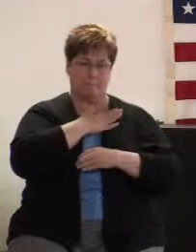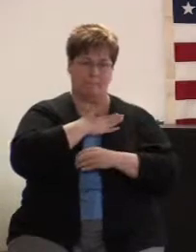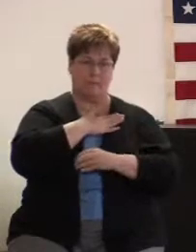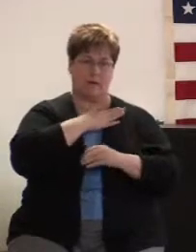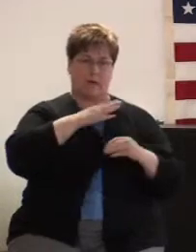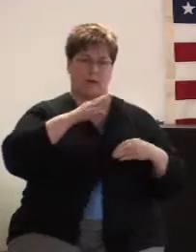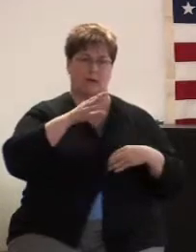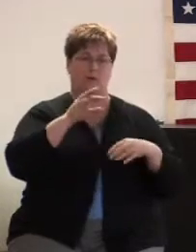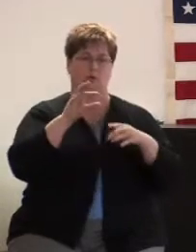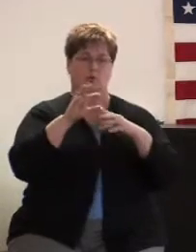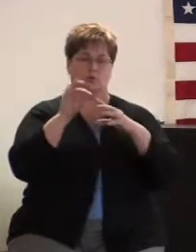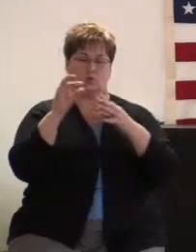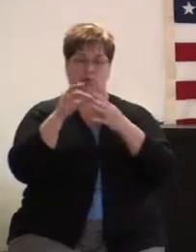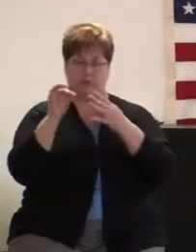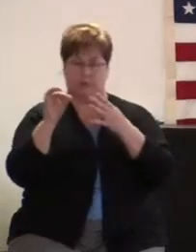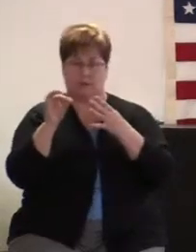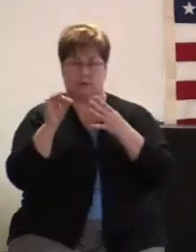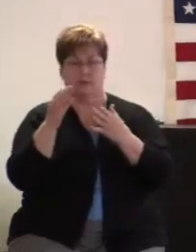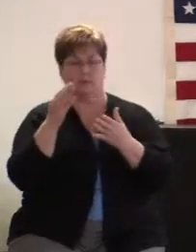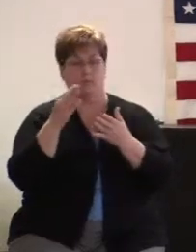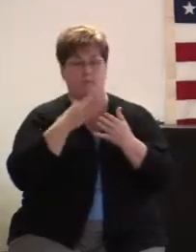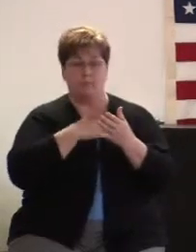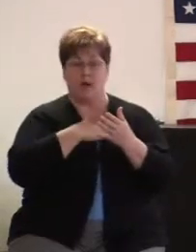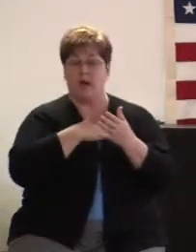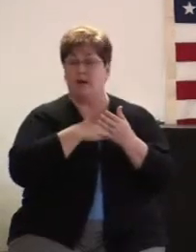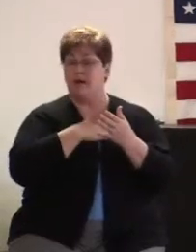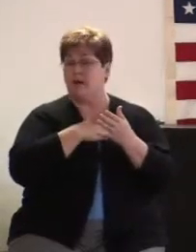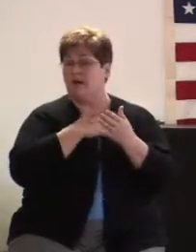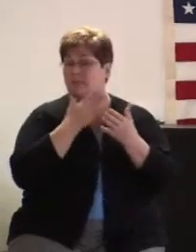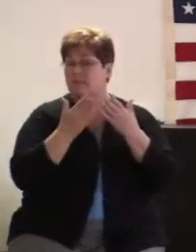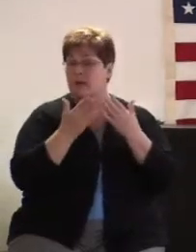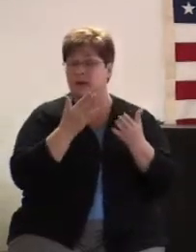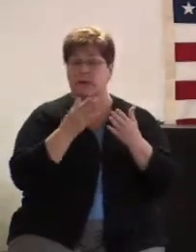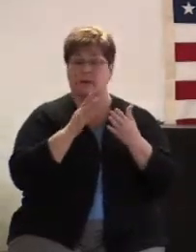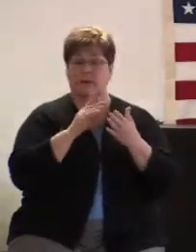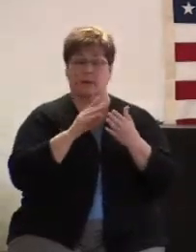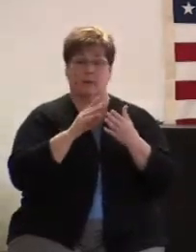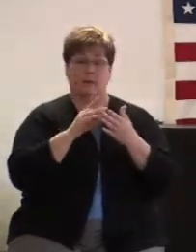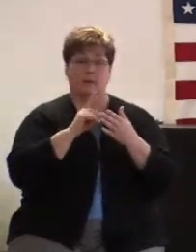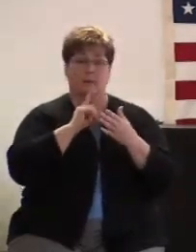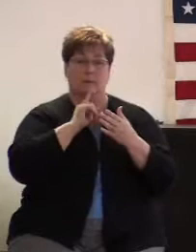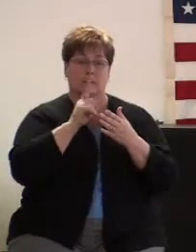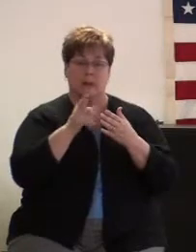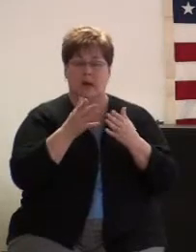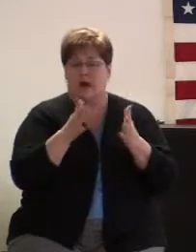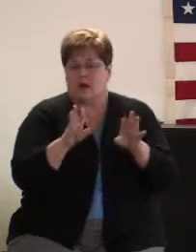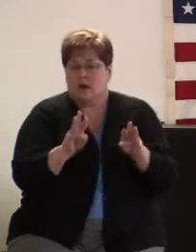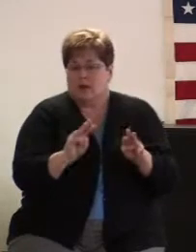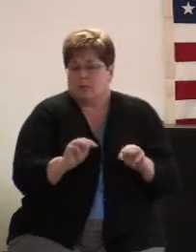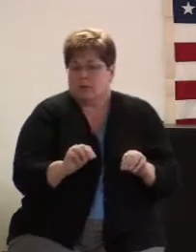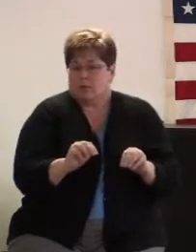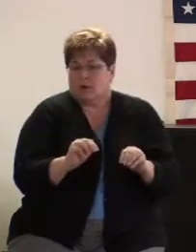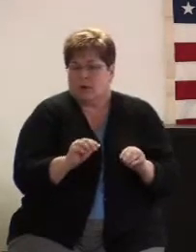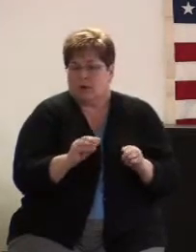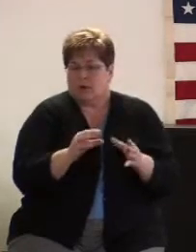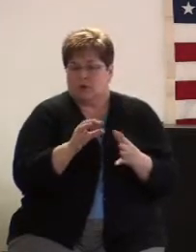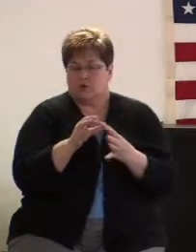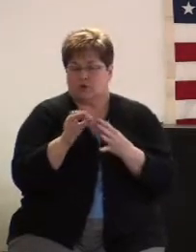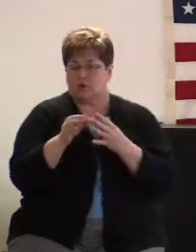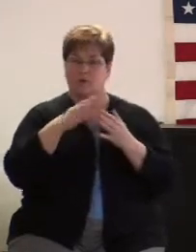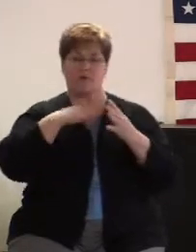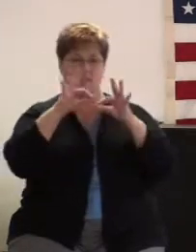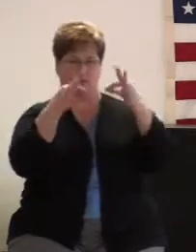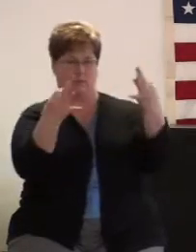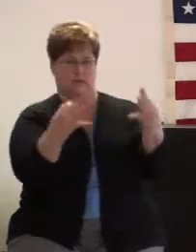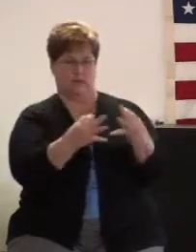my choice may be I may choose my family but